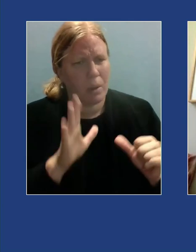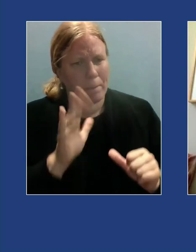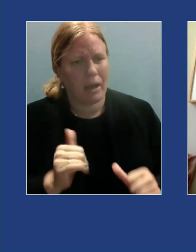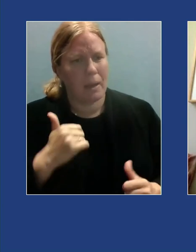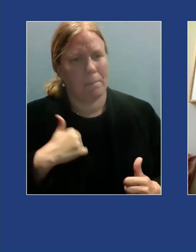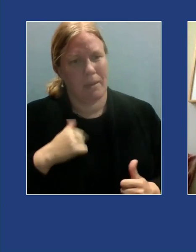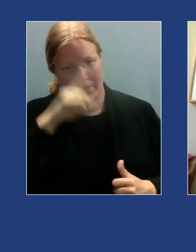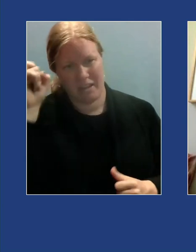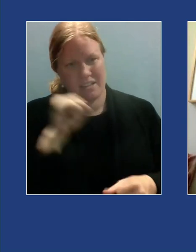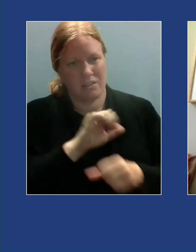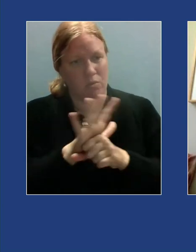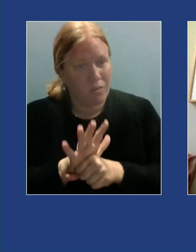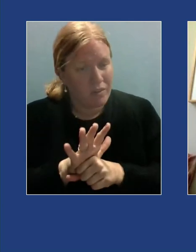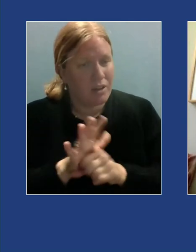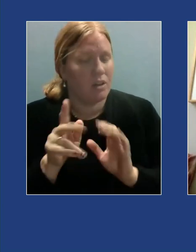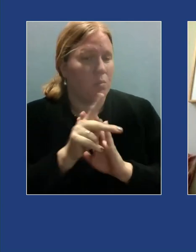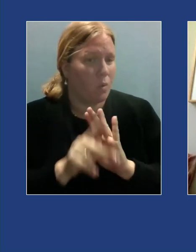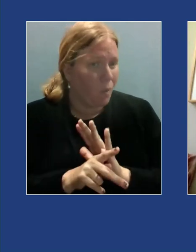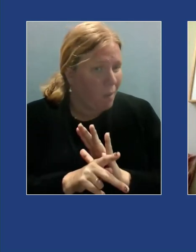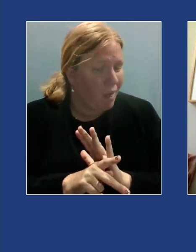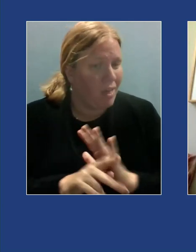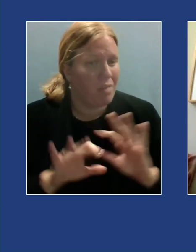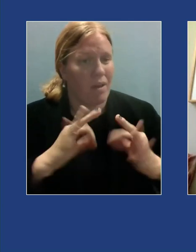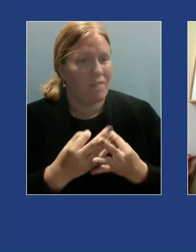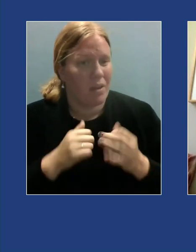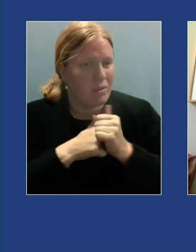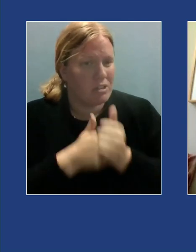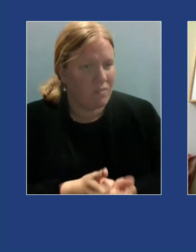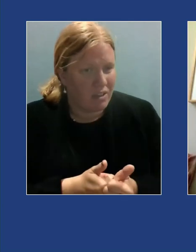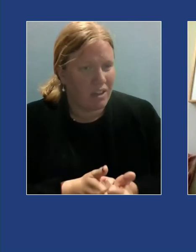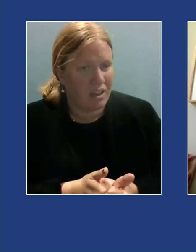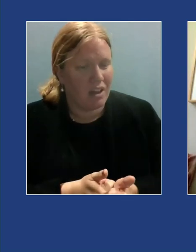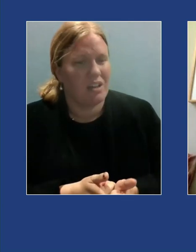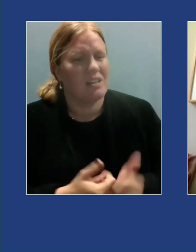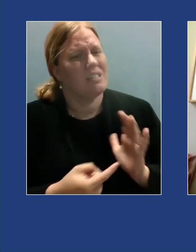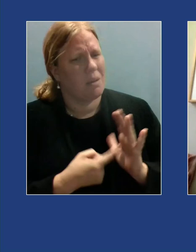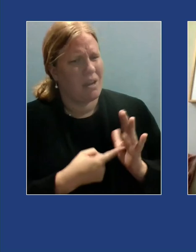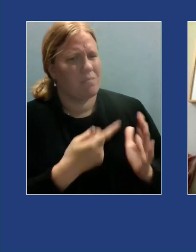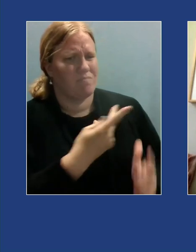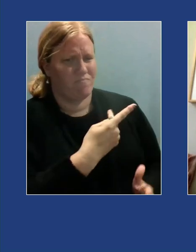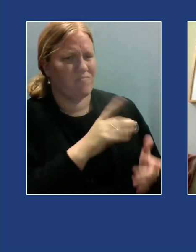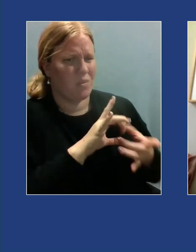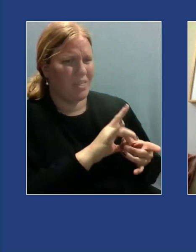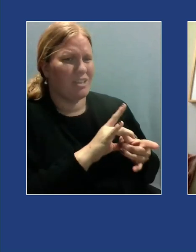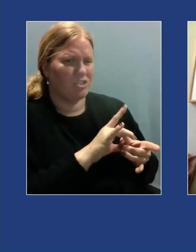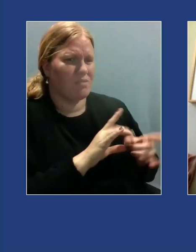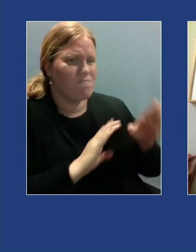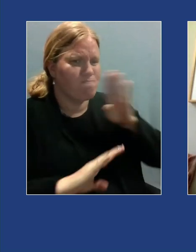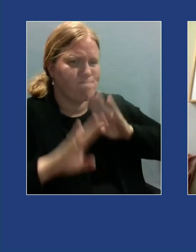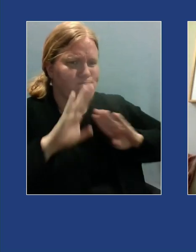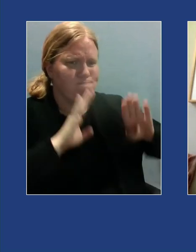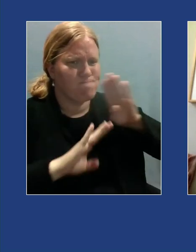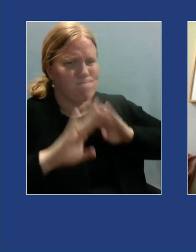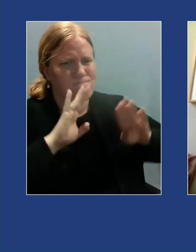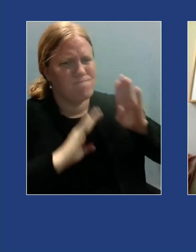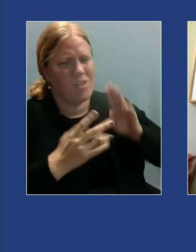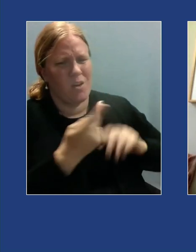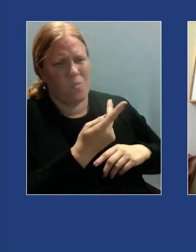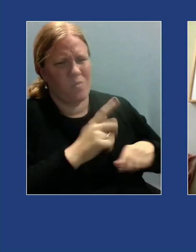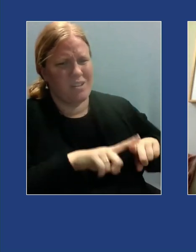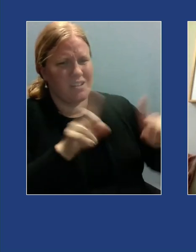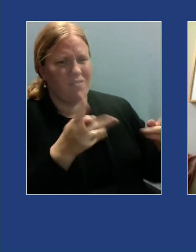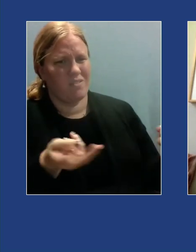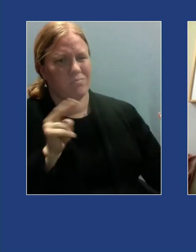COVID protocol my family was following I found our relationship quite trying at times it was challenging that we were on different pages regarding the